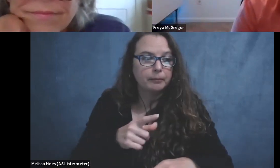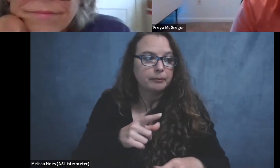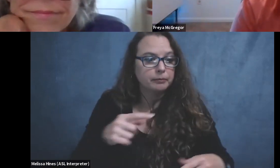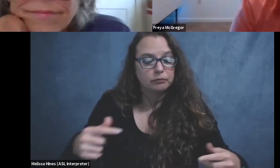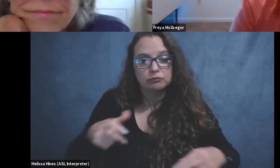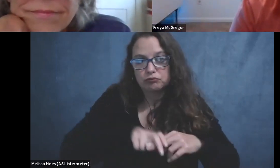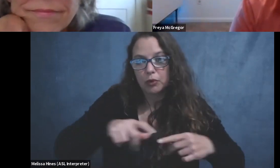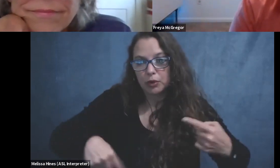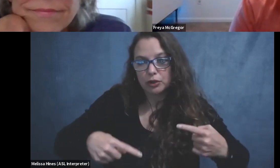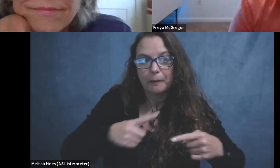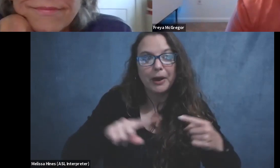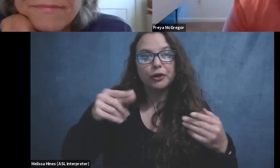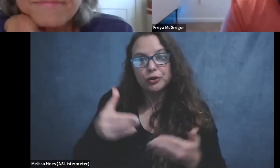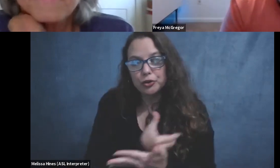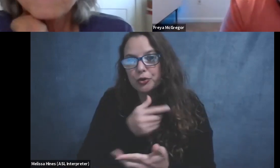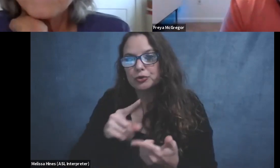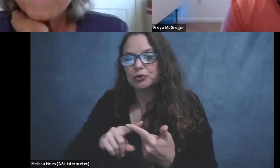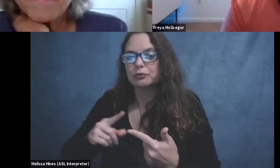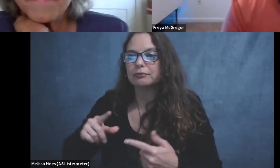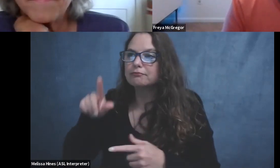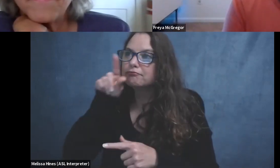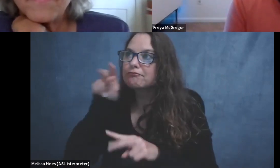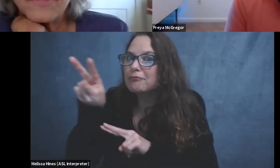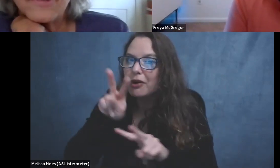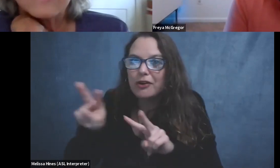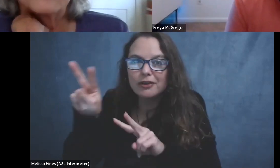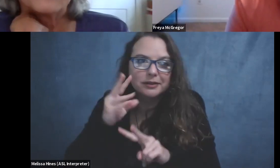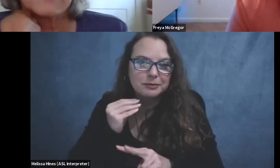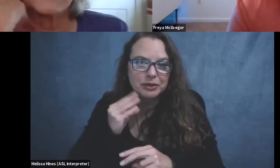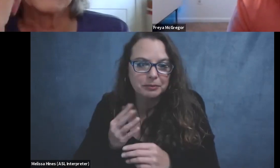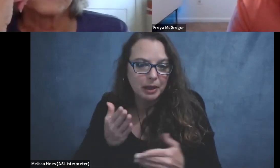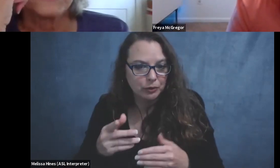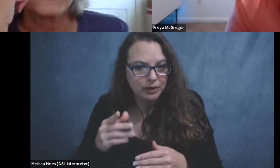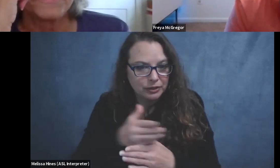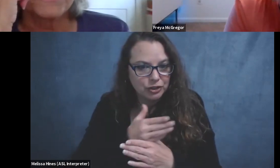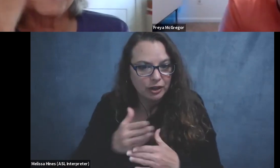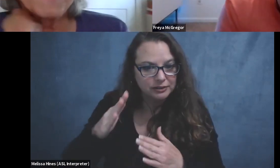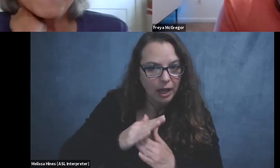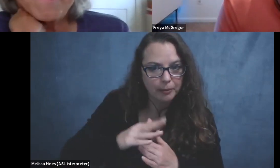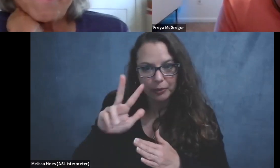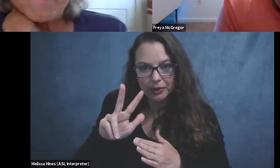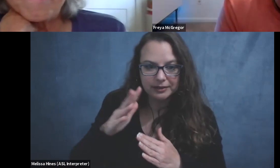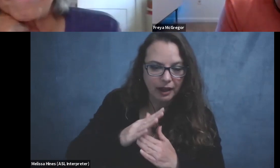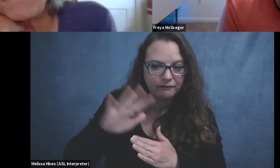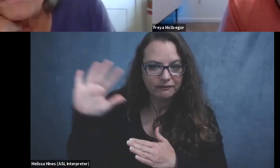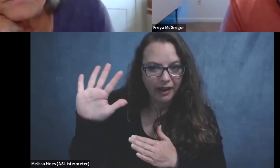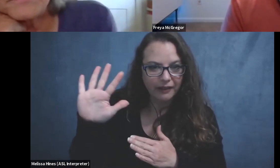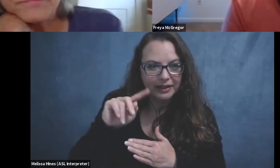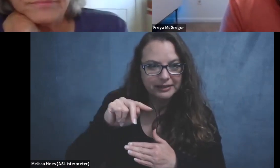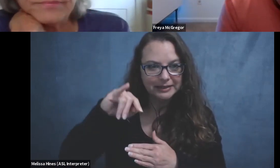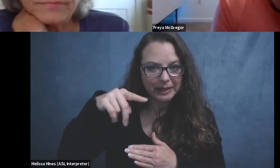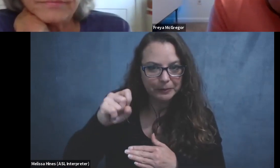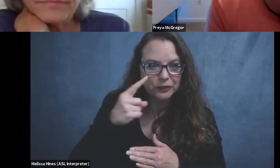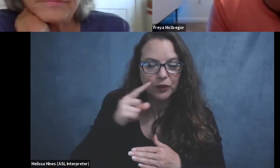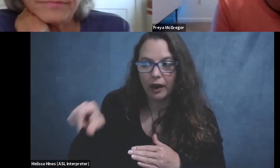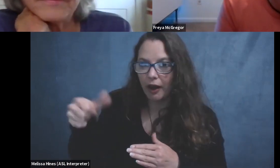so I was wondering if you could share with us, maybe your top three, maybe your top five, um, tips for, for